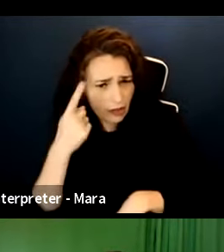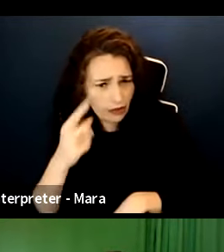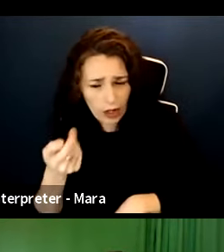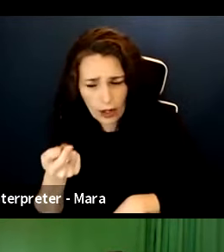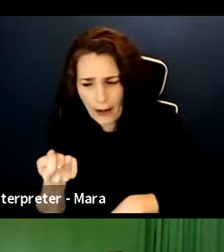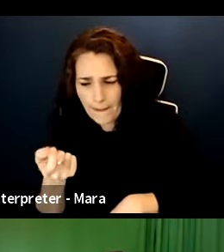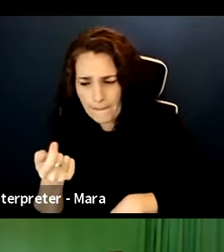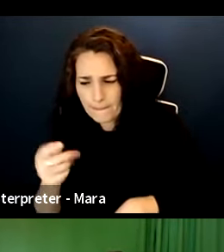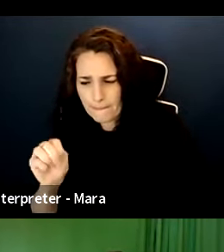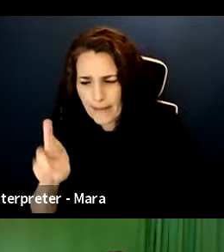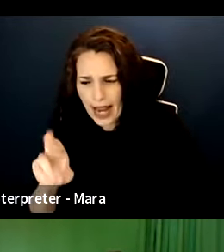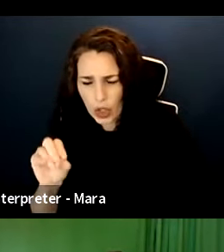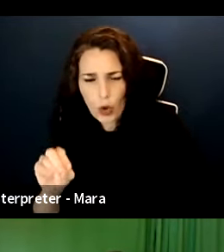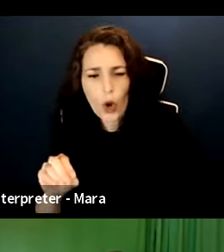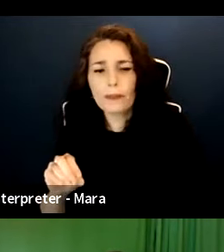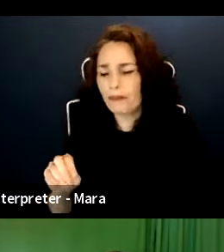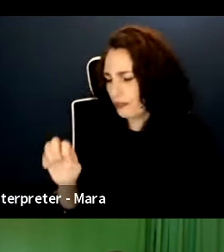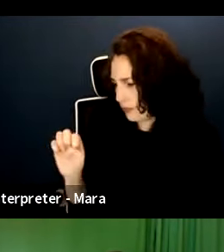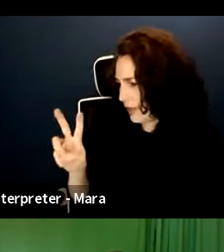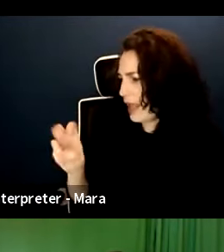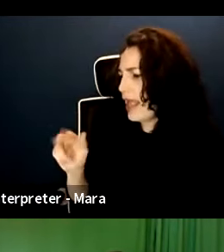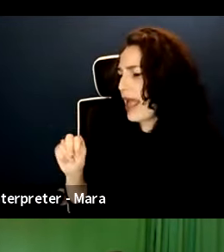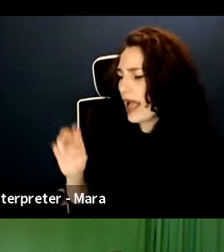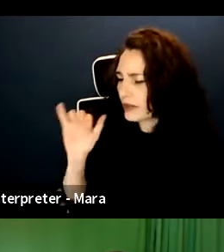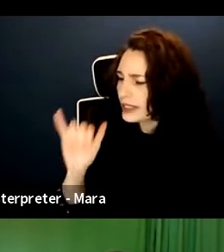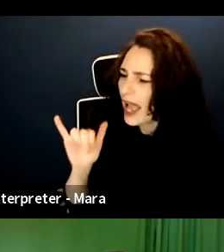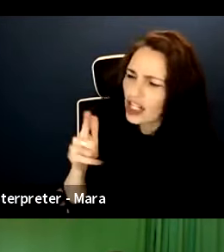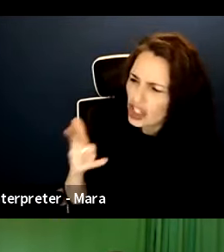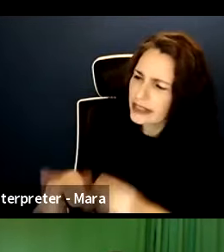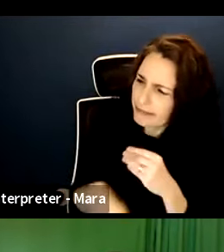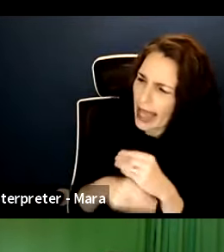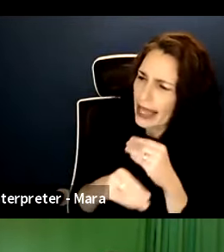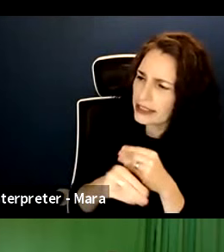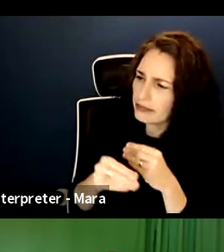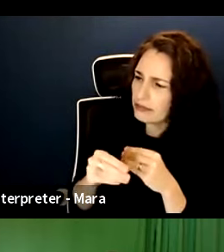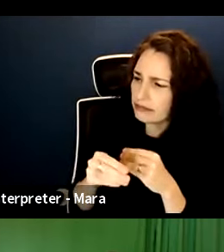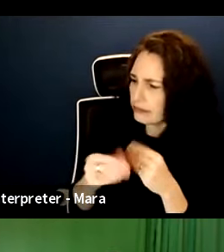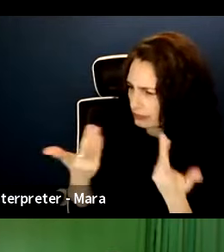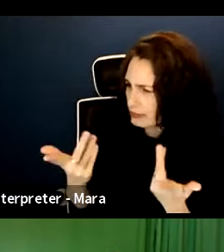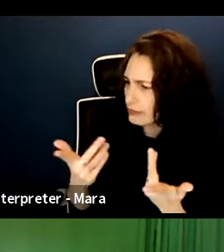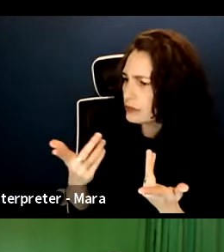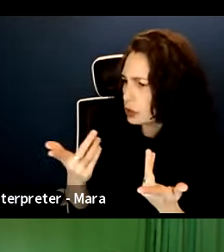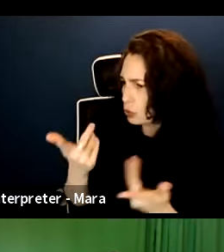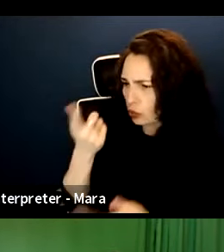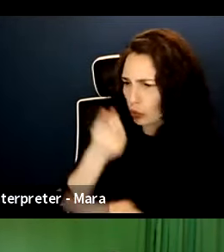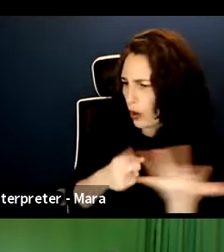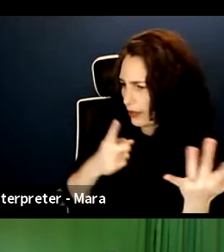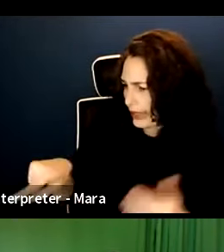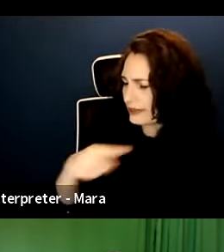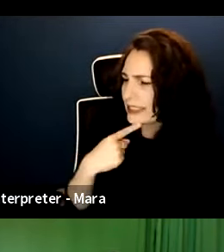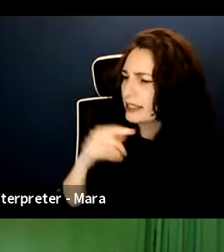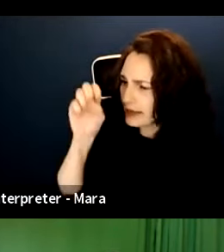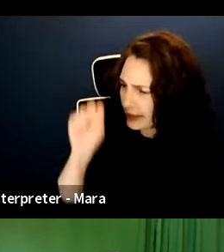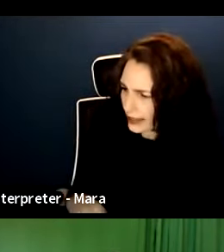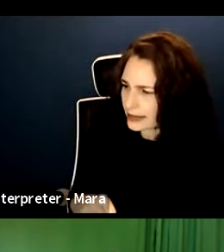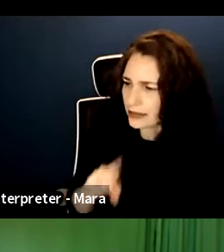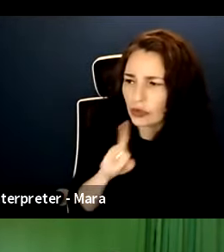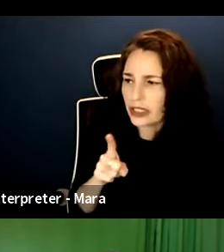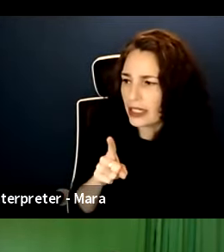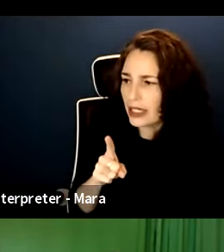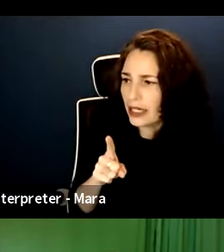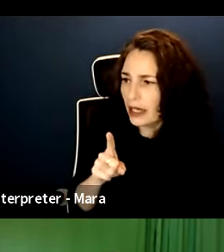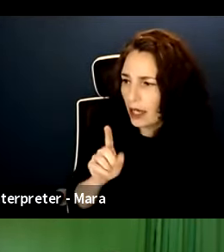echoing what has been said by everybody, it gives a route to make your content both quickly and very easily